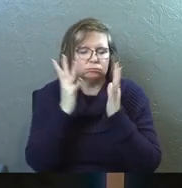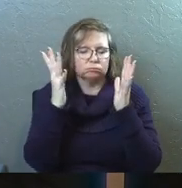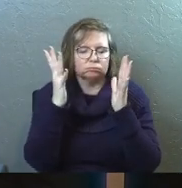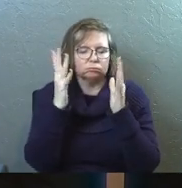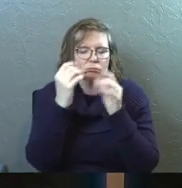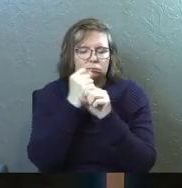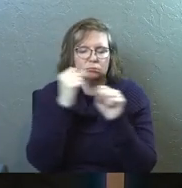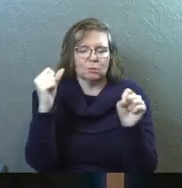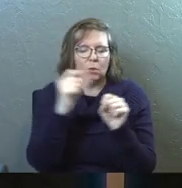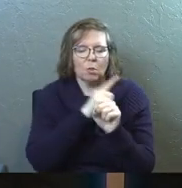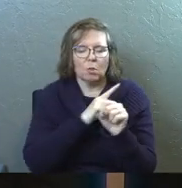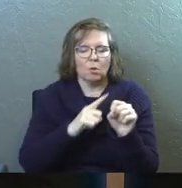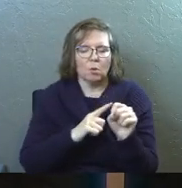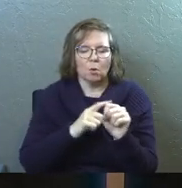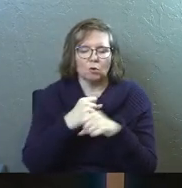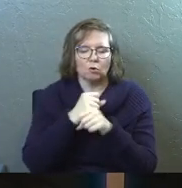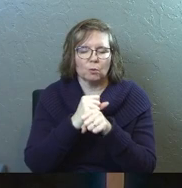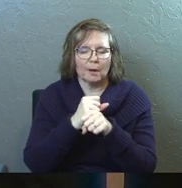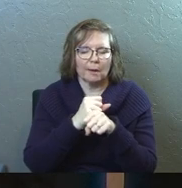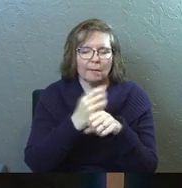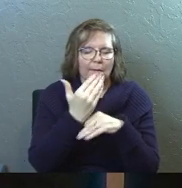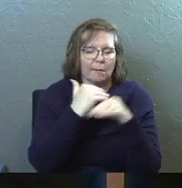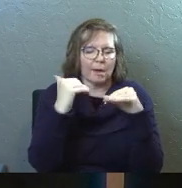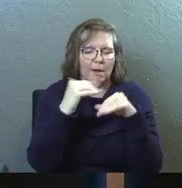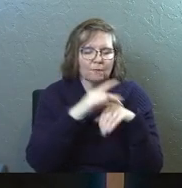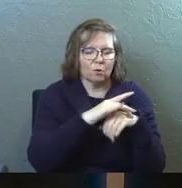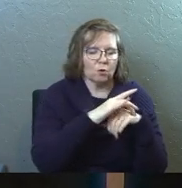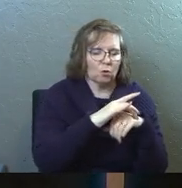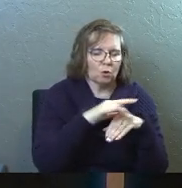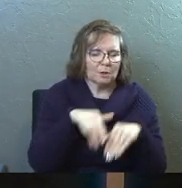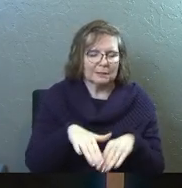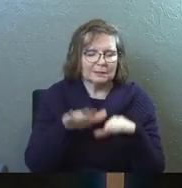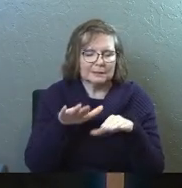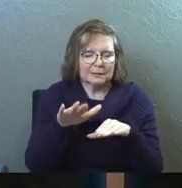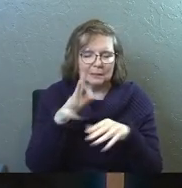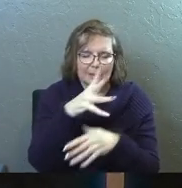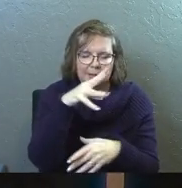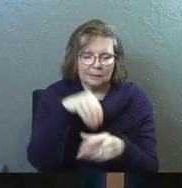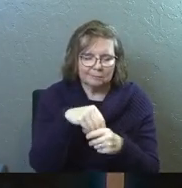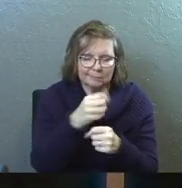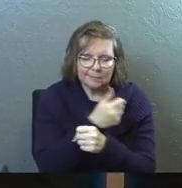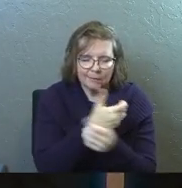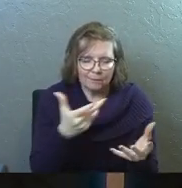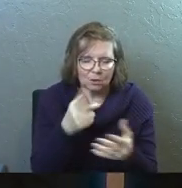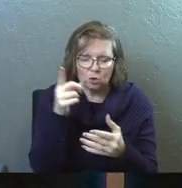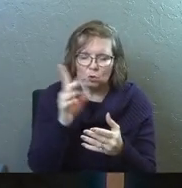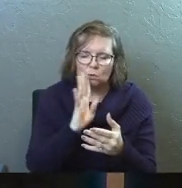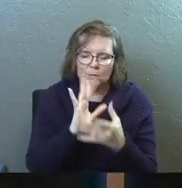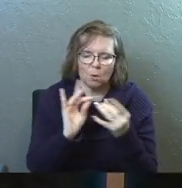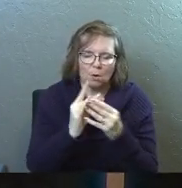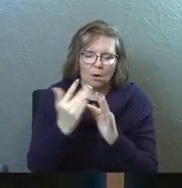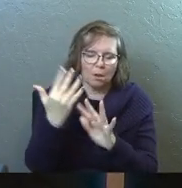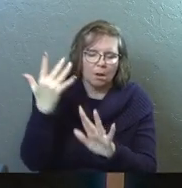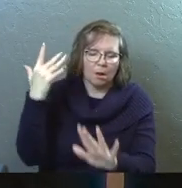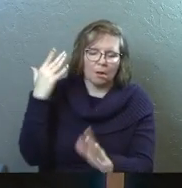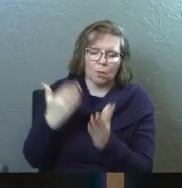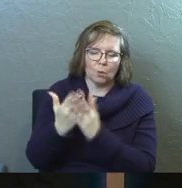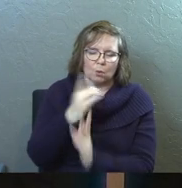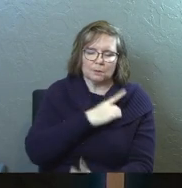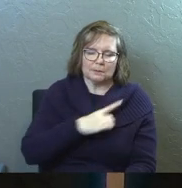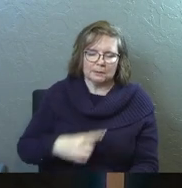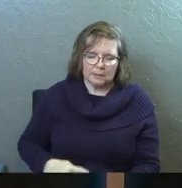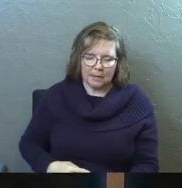Lord, creator of heaven and earth, the sea and everything in them. You spoke long ago by the Holy Spirit through our ancestor, David,